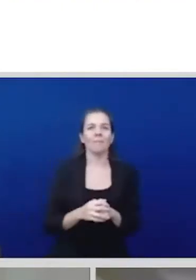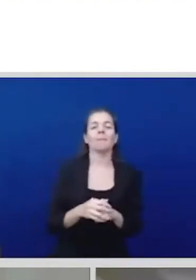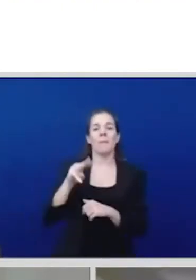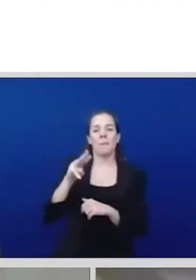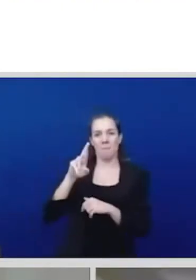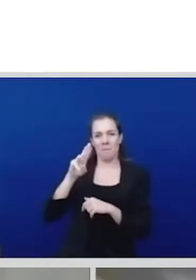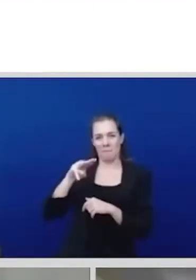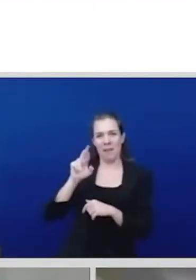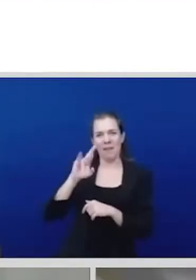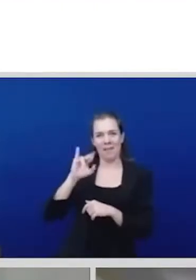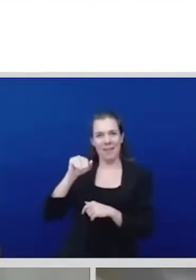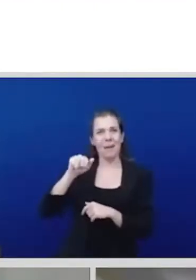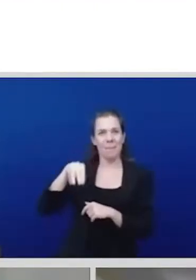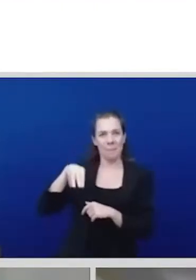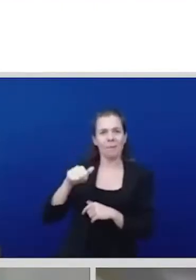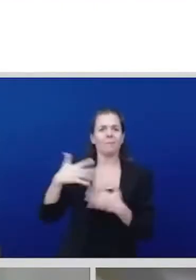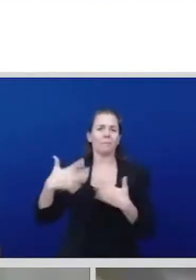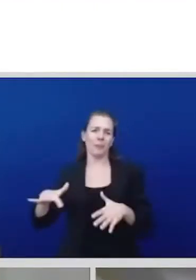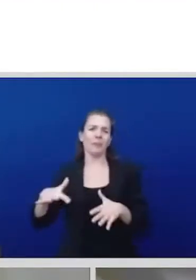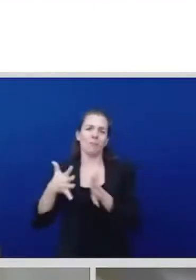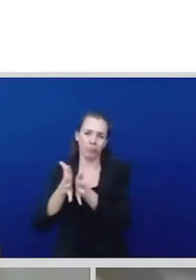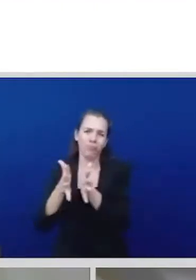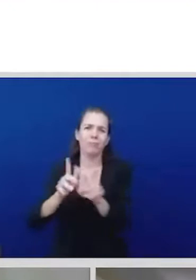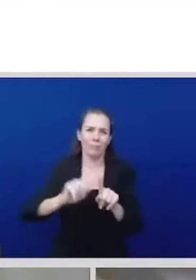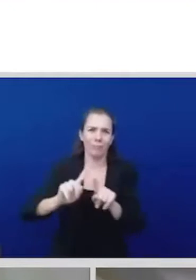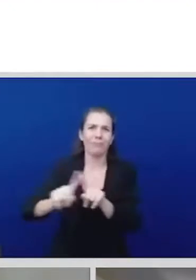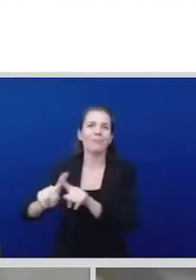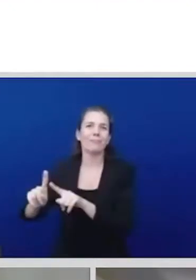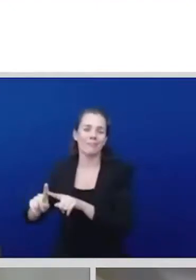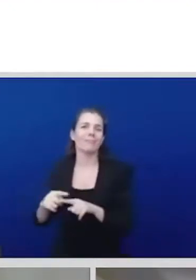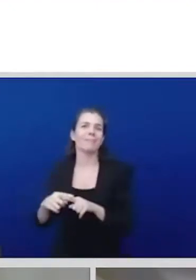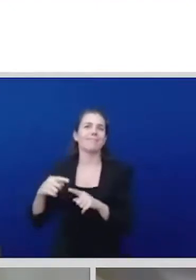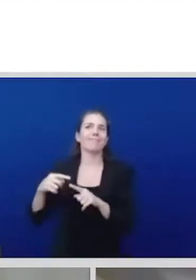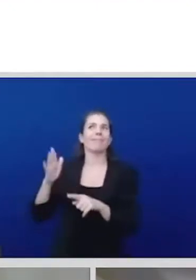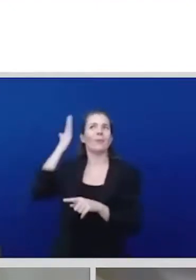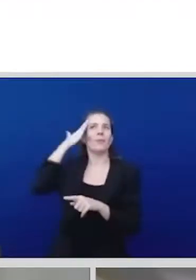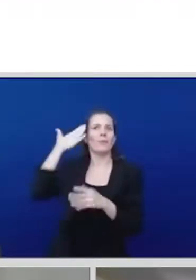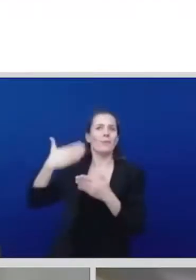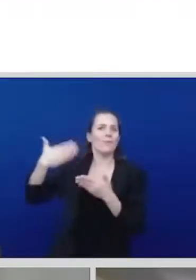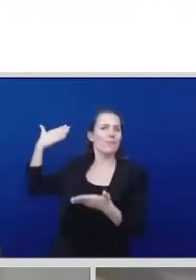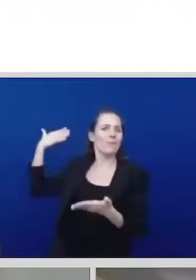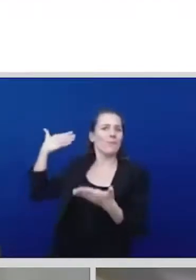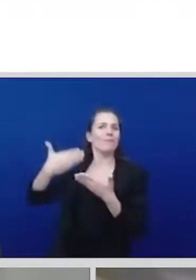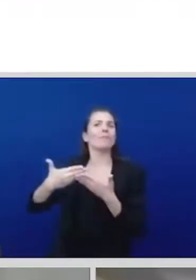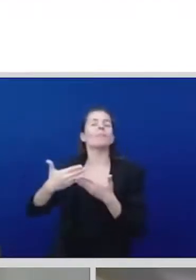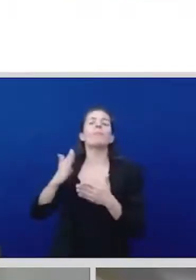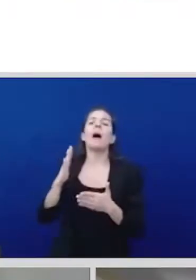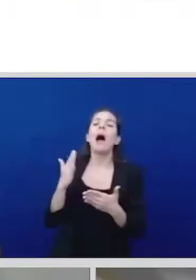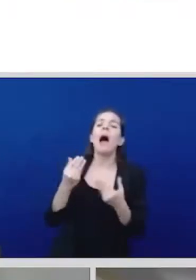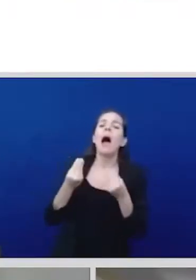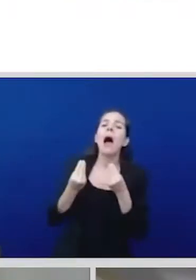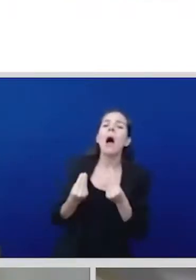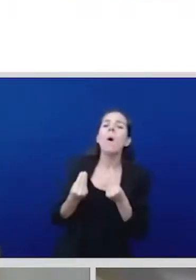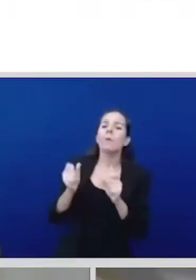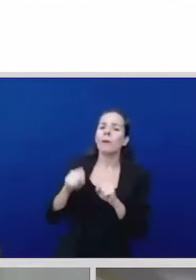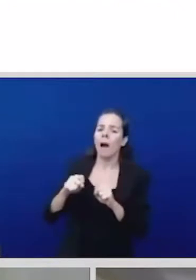They can be accelerated, but these challenges have been here. They are structural and have been here for